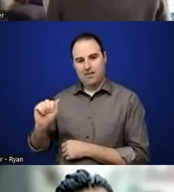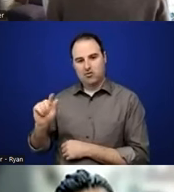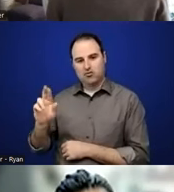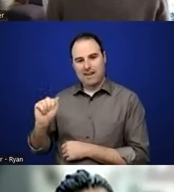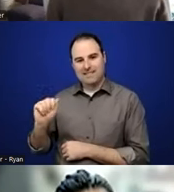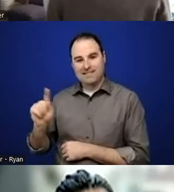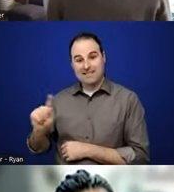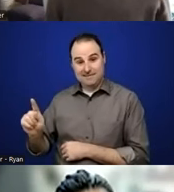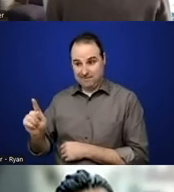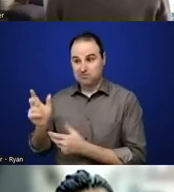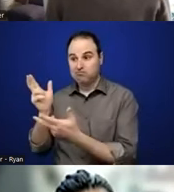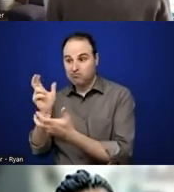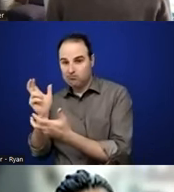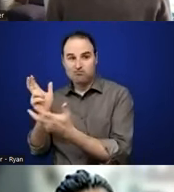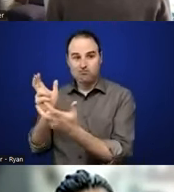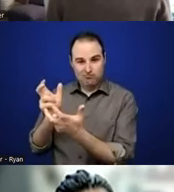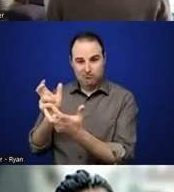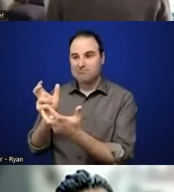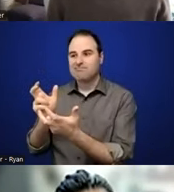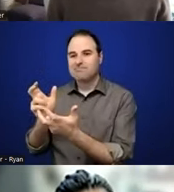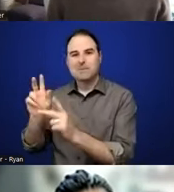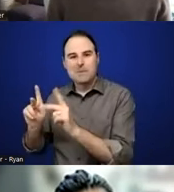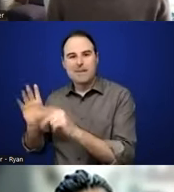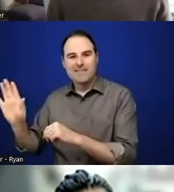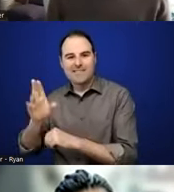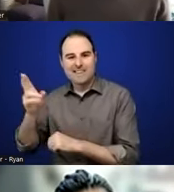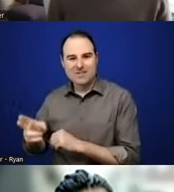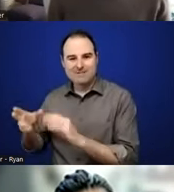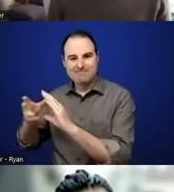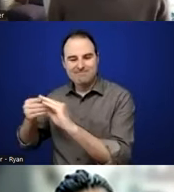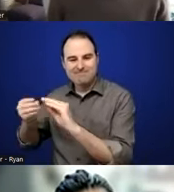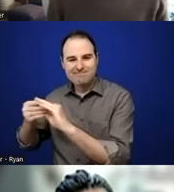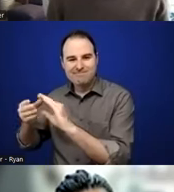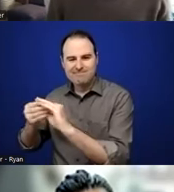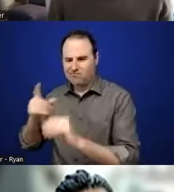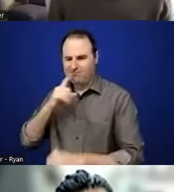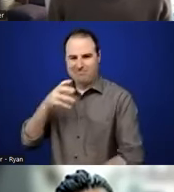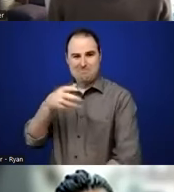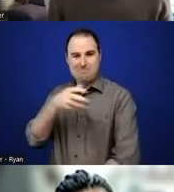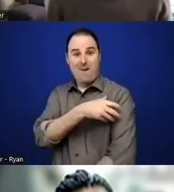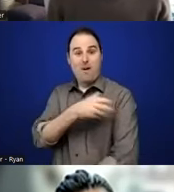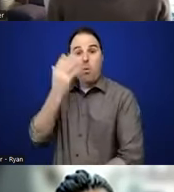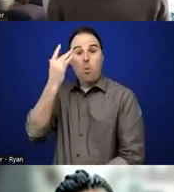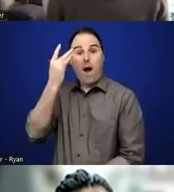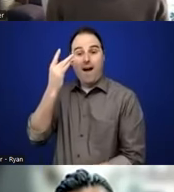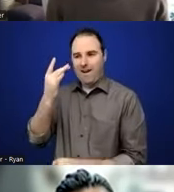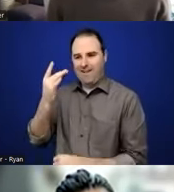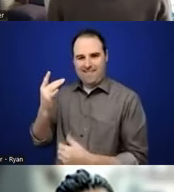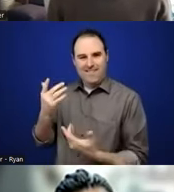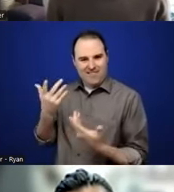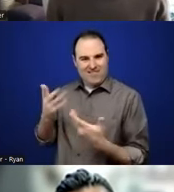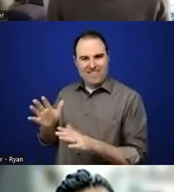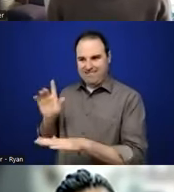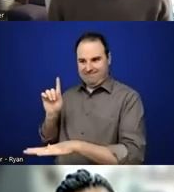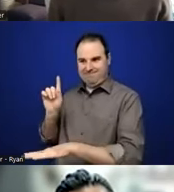that it was really powerful to do so, to be in the space and to get through headphones, the